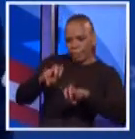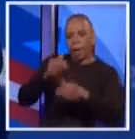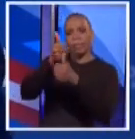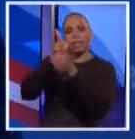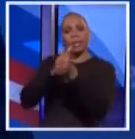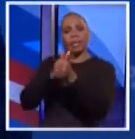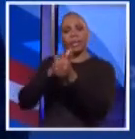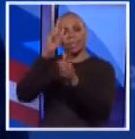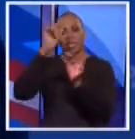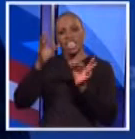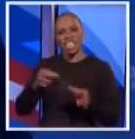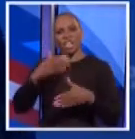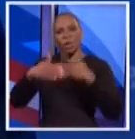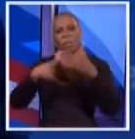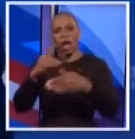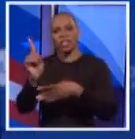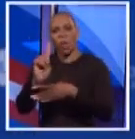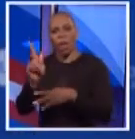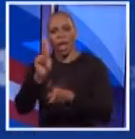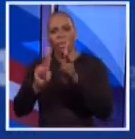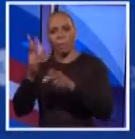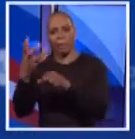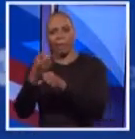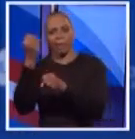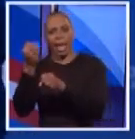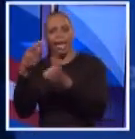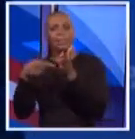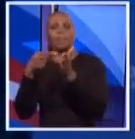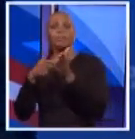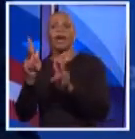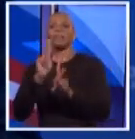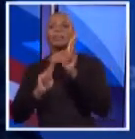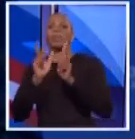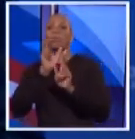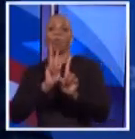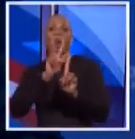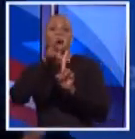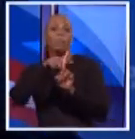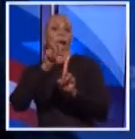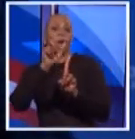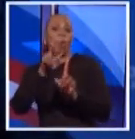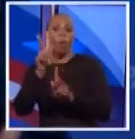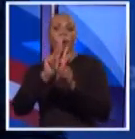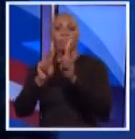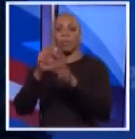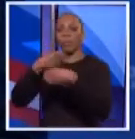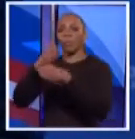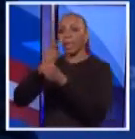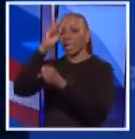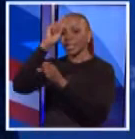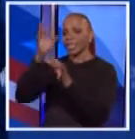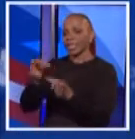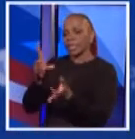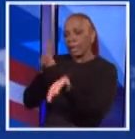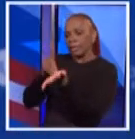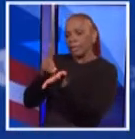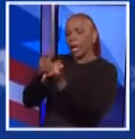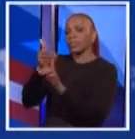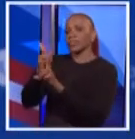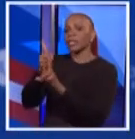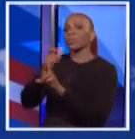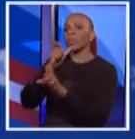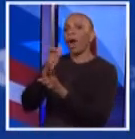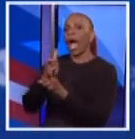to see where people are gaming the system. Sometimes it's those who apply. Sometimes it's those who are making decisions, such as doctors who have to certify that somebody is